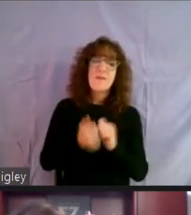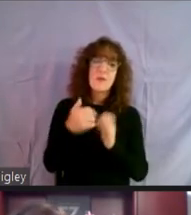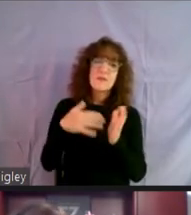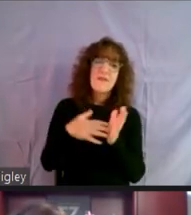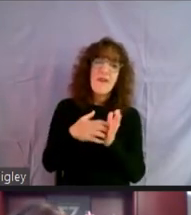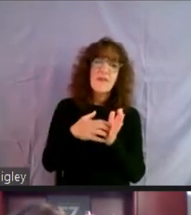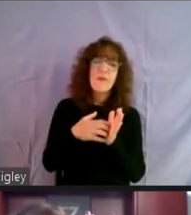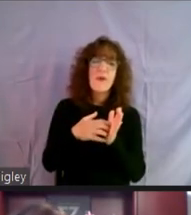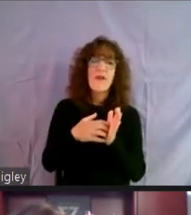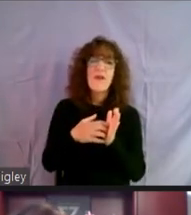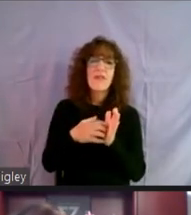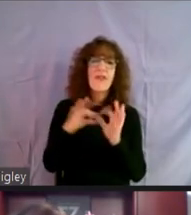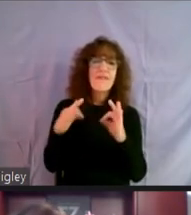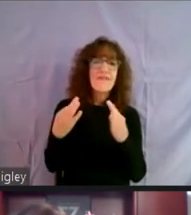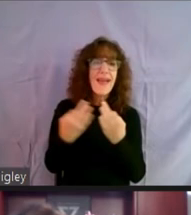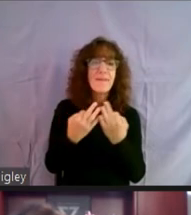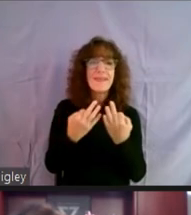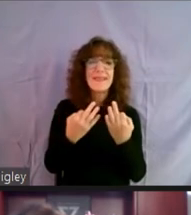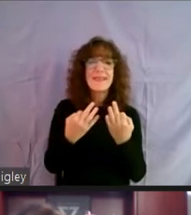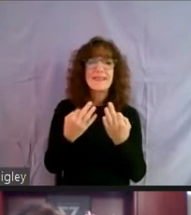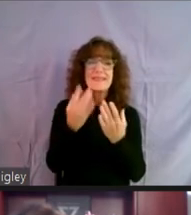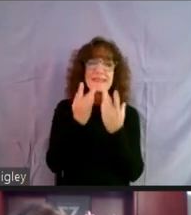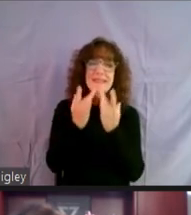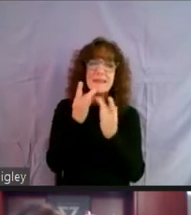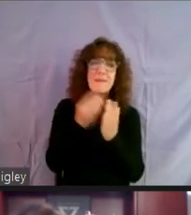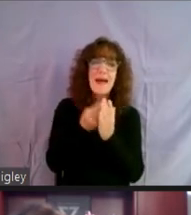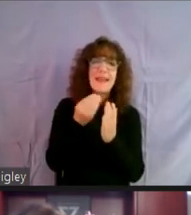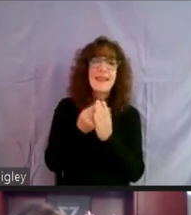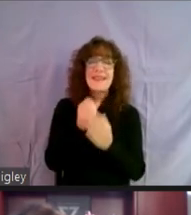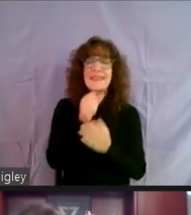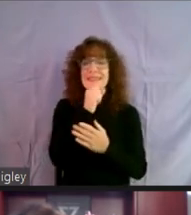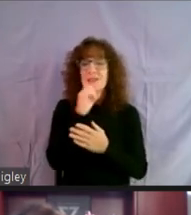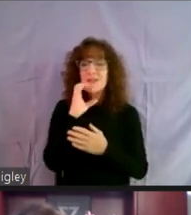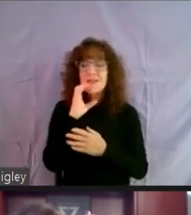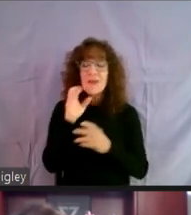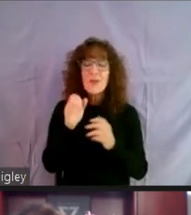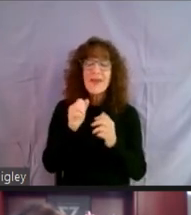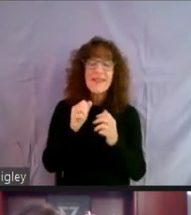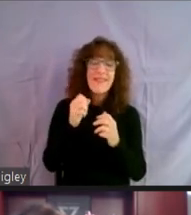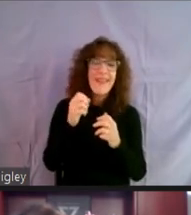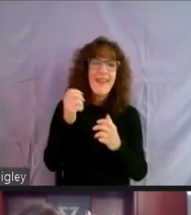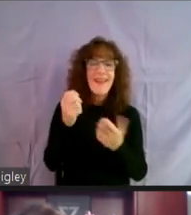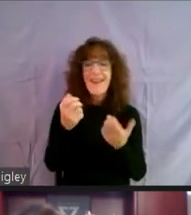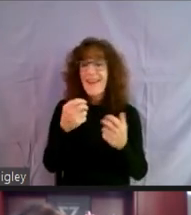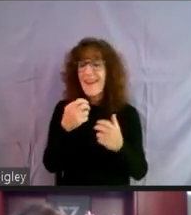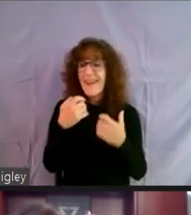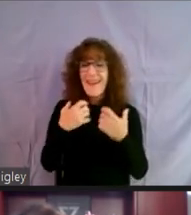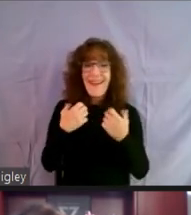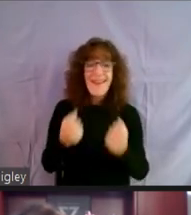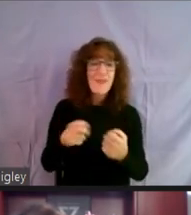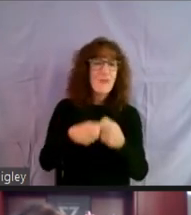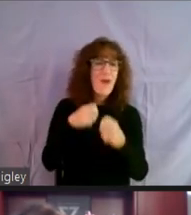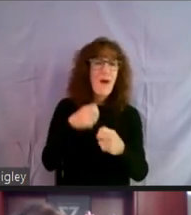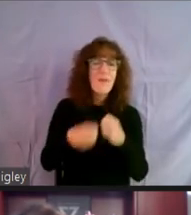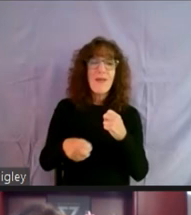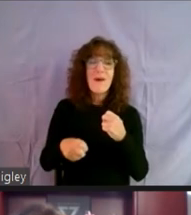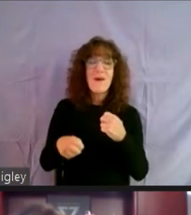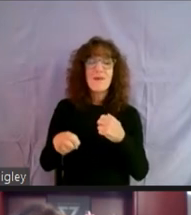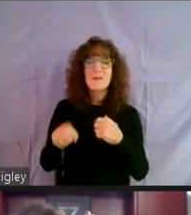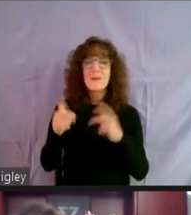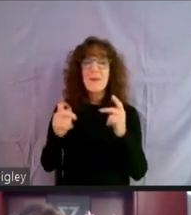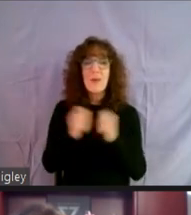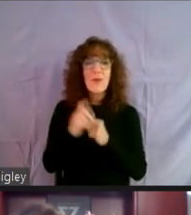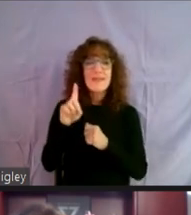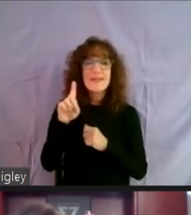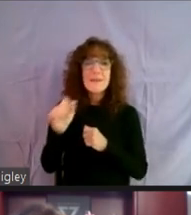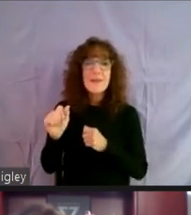know, there are the families that are living paycheck to paycheck. There are seniors with health concerns. There are persons with disabilities. So we take very seriously,